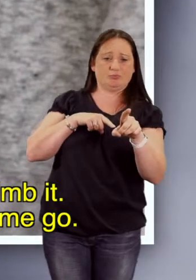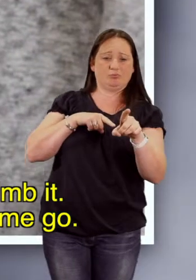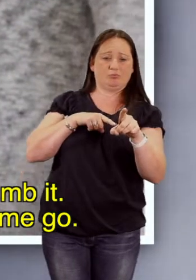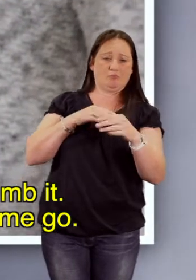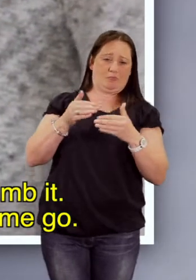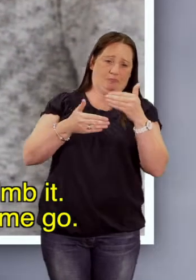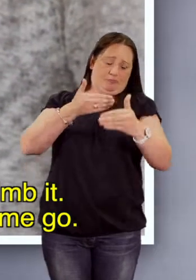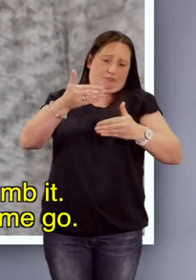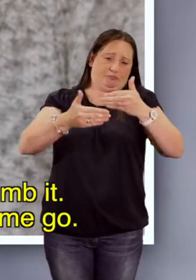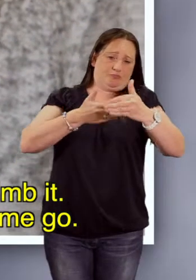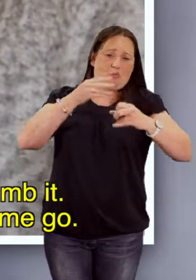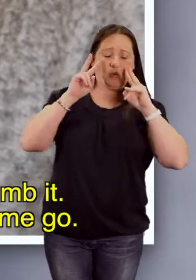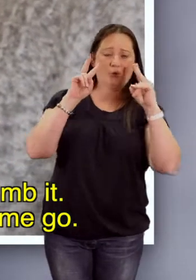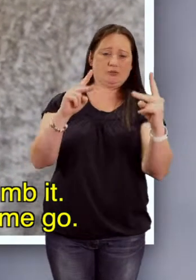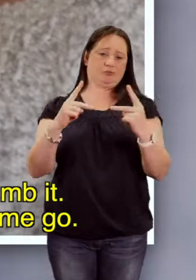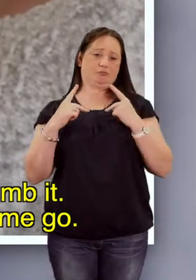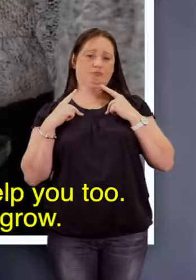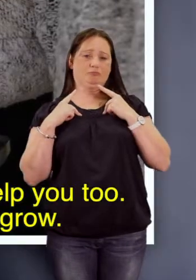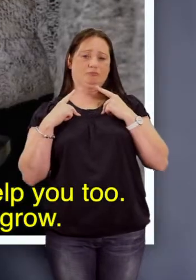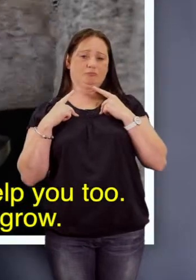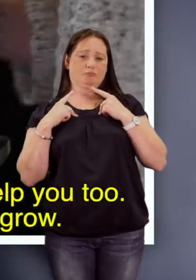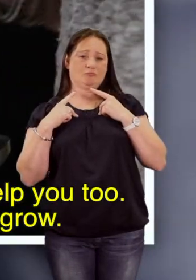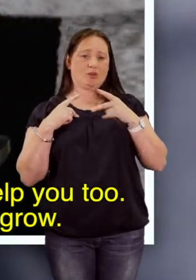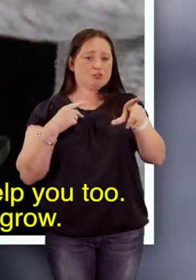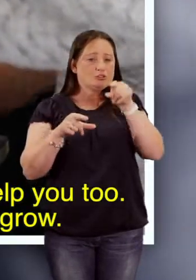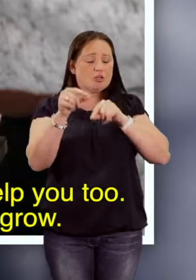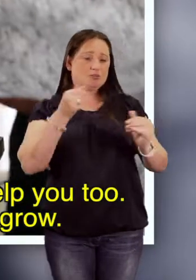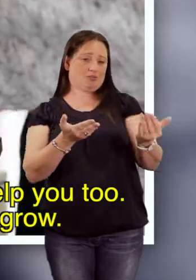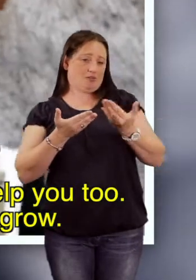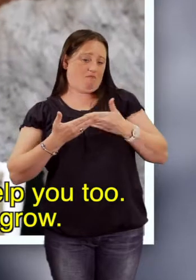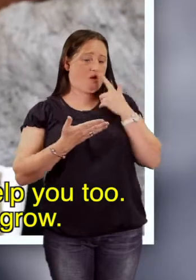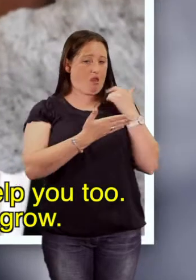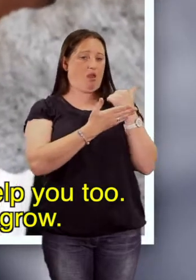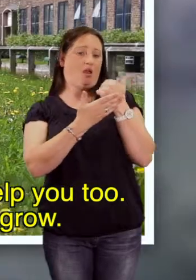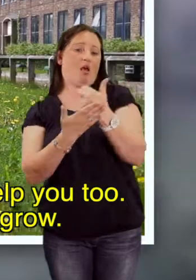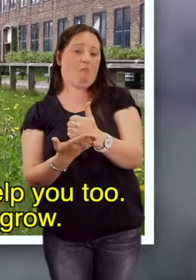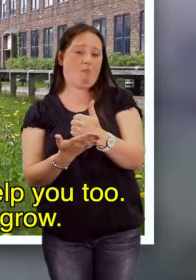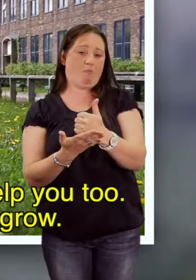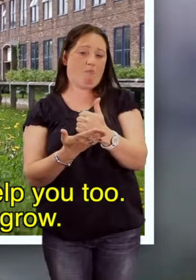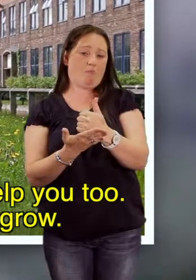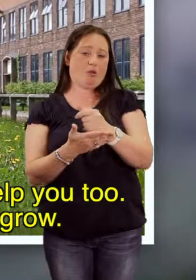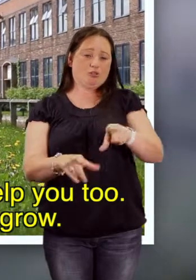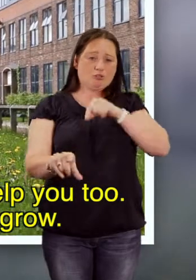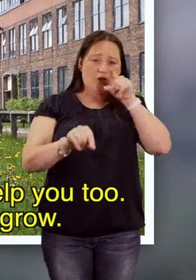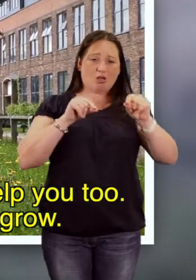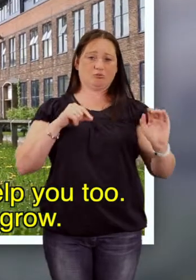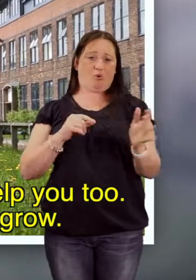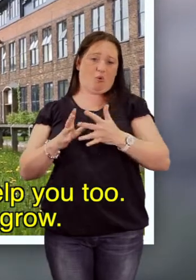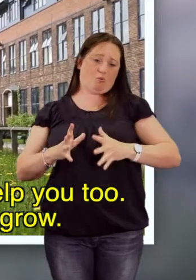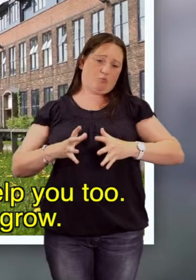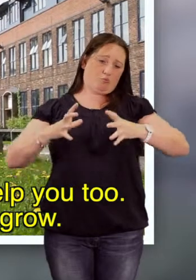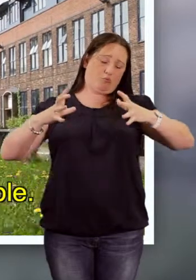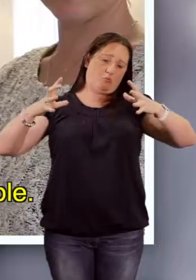Higher and higher just watch me go. If you give me the chance I can help you too. This is a chance for us